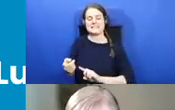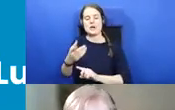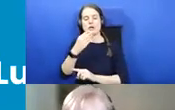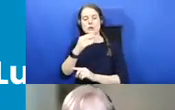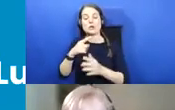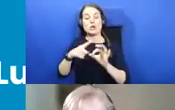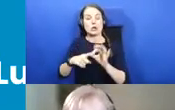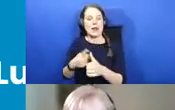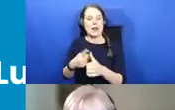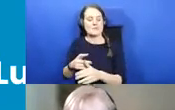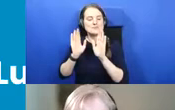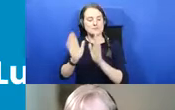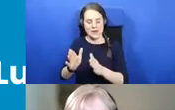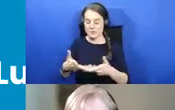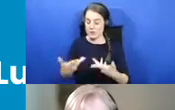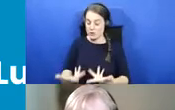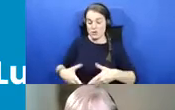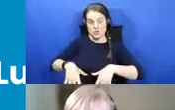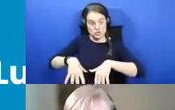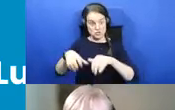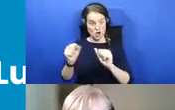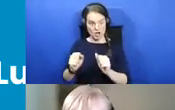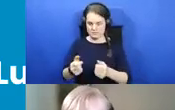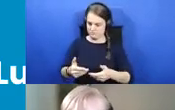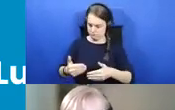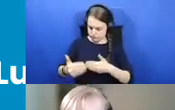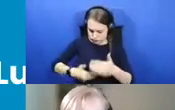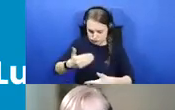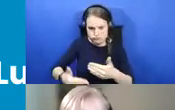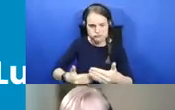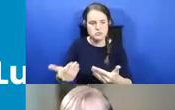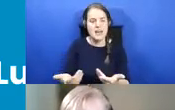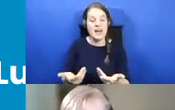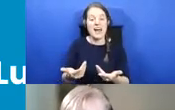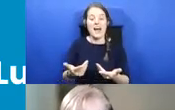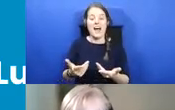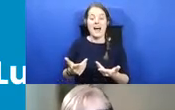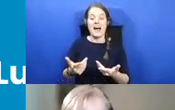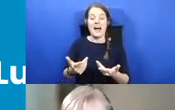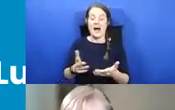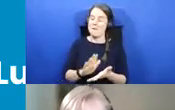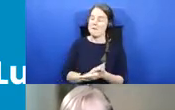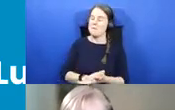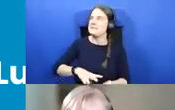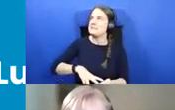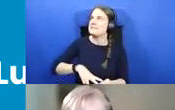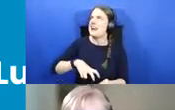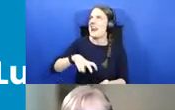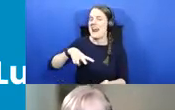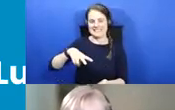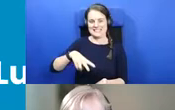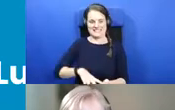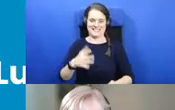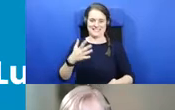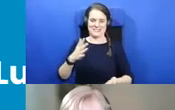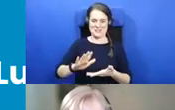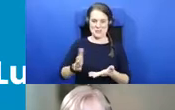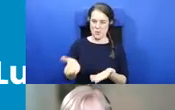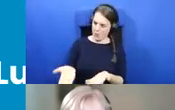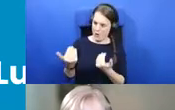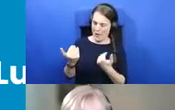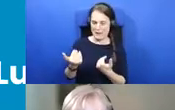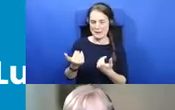straight into the business of the evening and I'm delighted to welcome not only